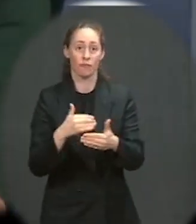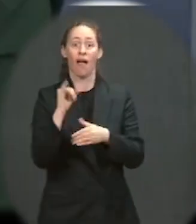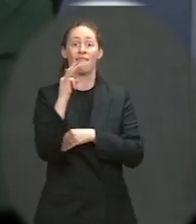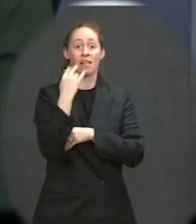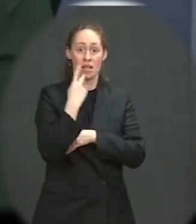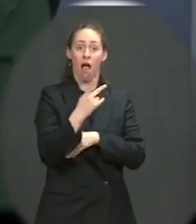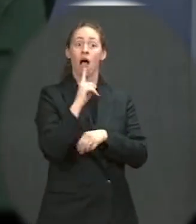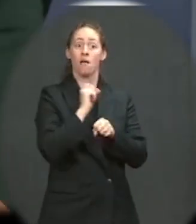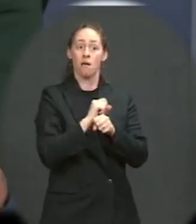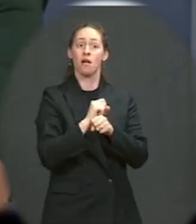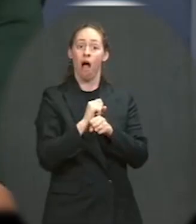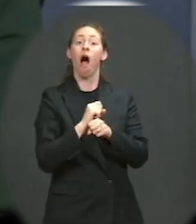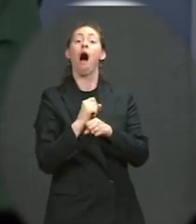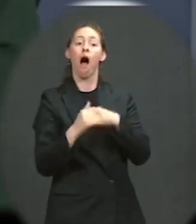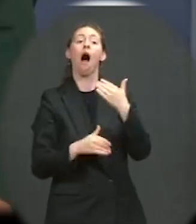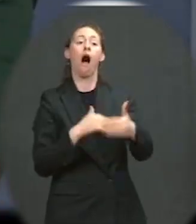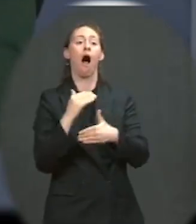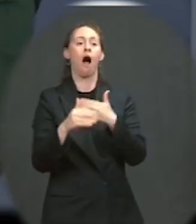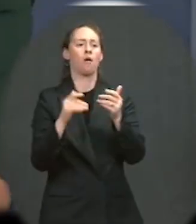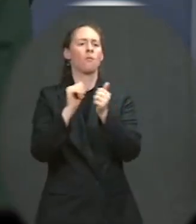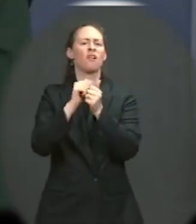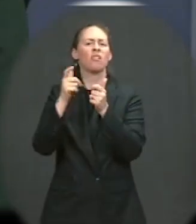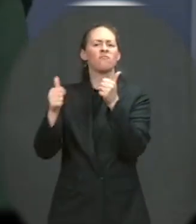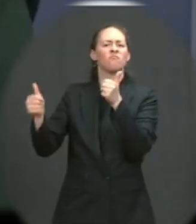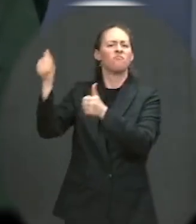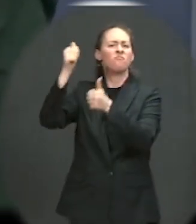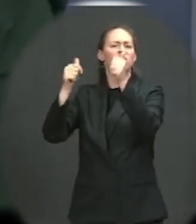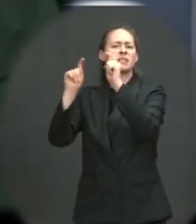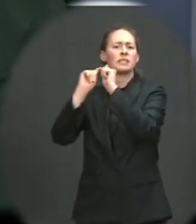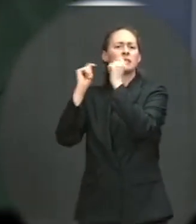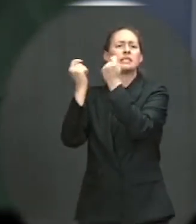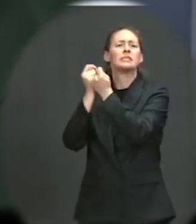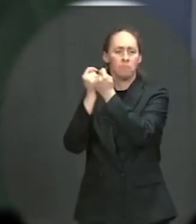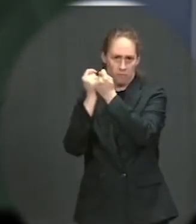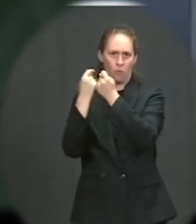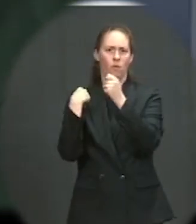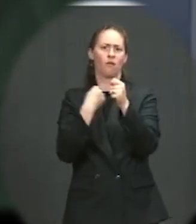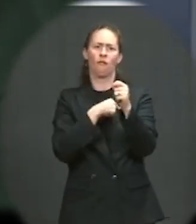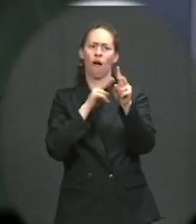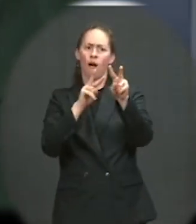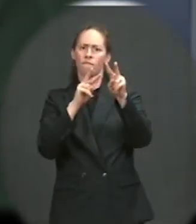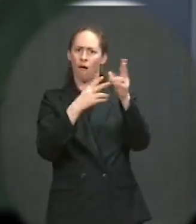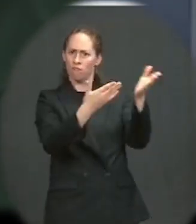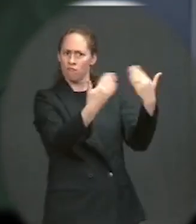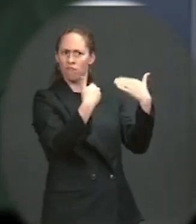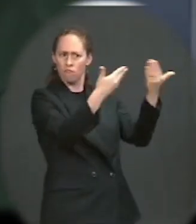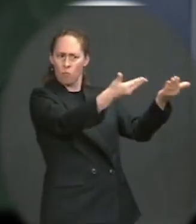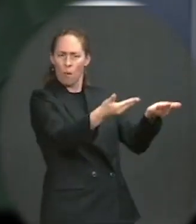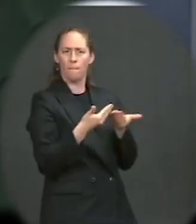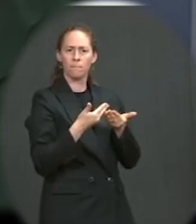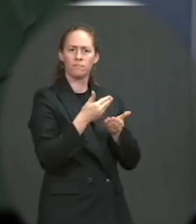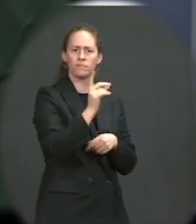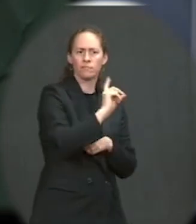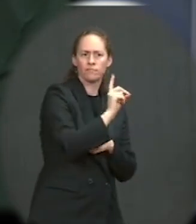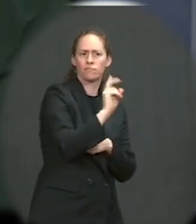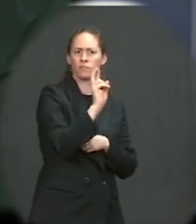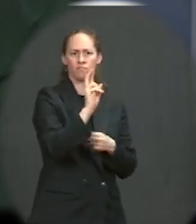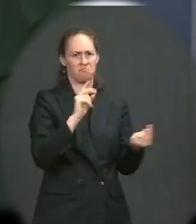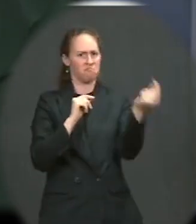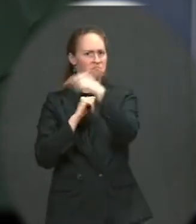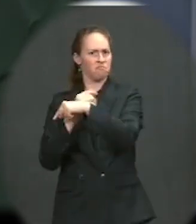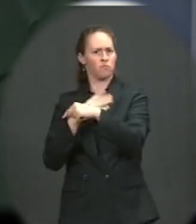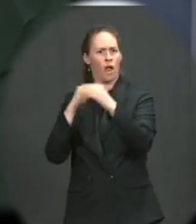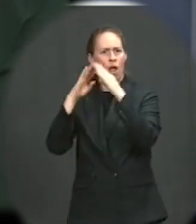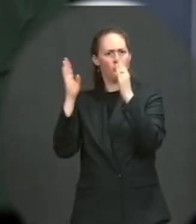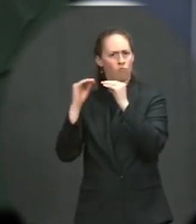members of our senior team and members, then we look forward to welcoming Democrats and Republicans here to the White House to meet with the president. In